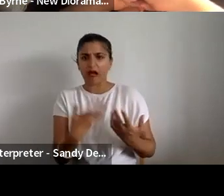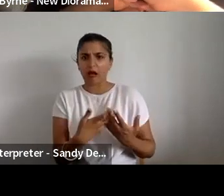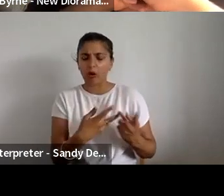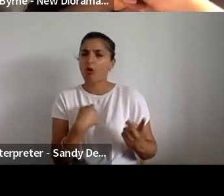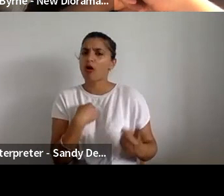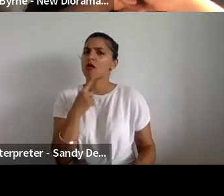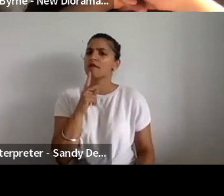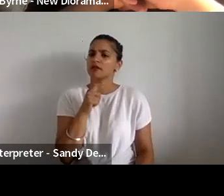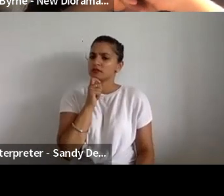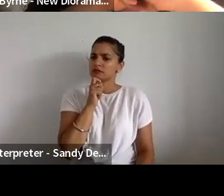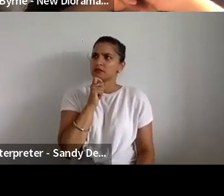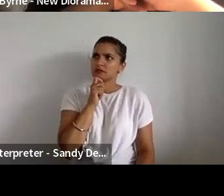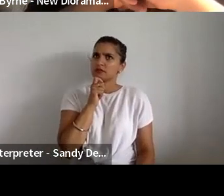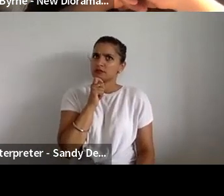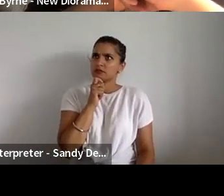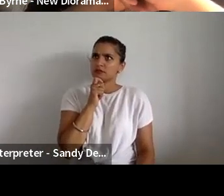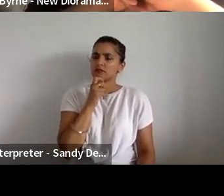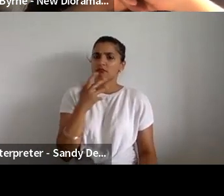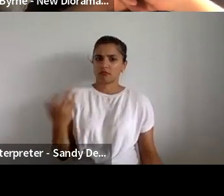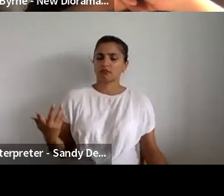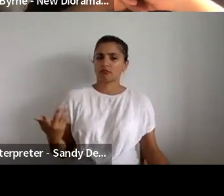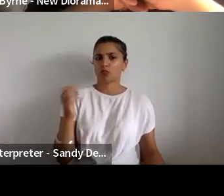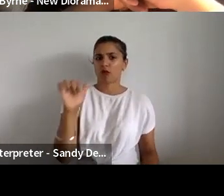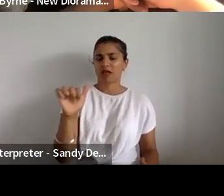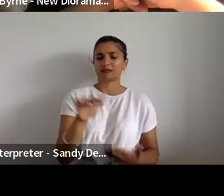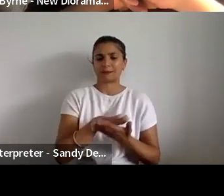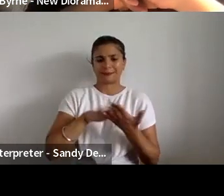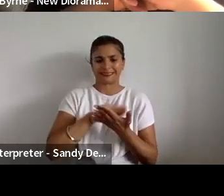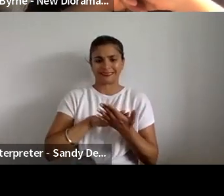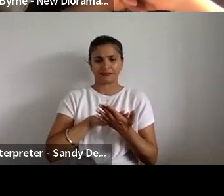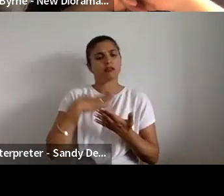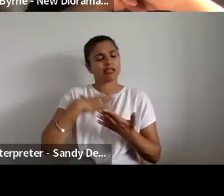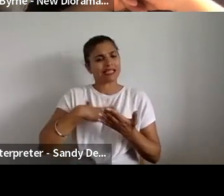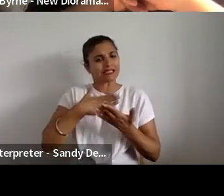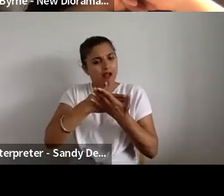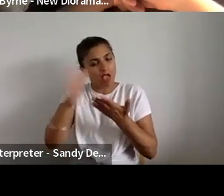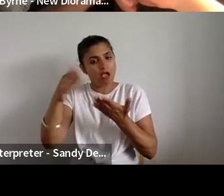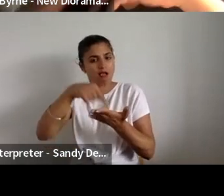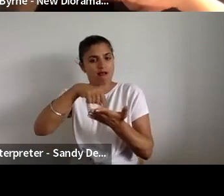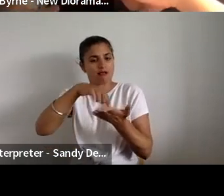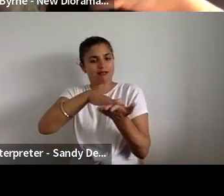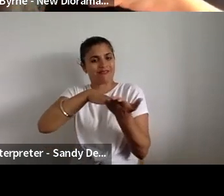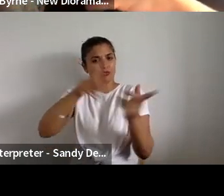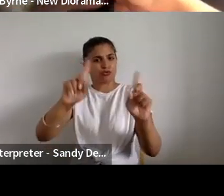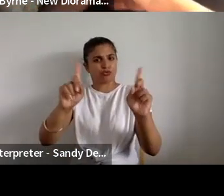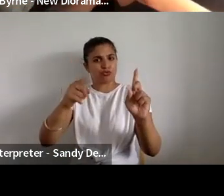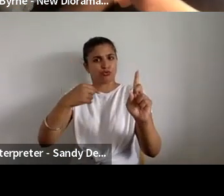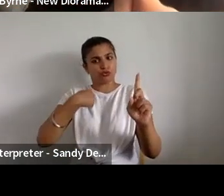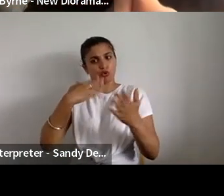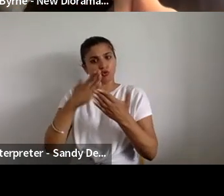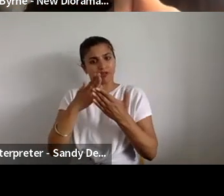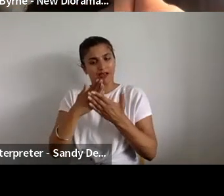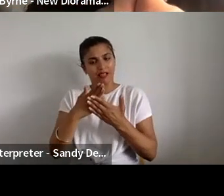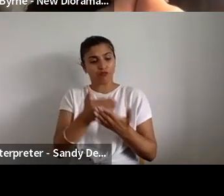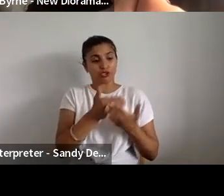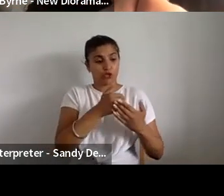that actually that was quite open to a broad interpretation that may sort of undermine the sort of ambition of what we were trying to do with that reserved